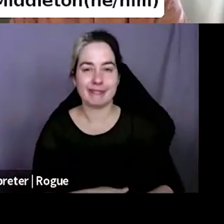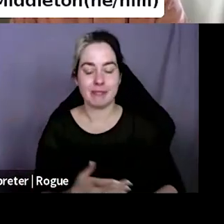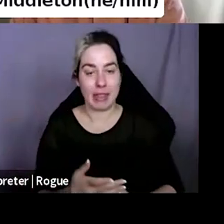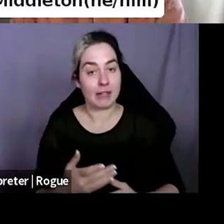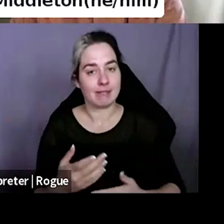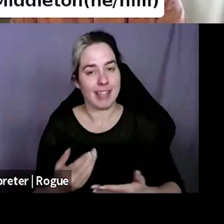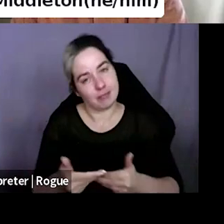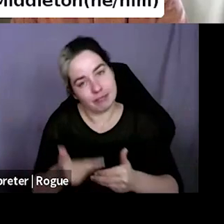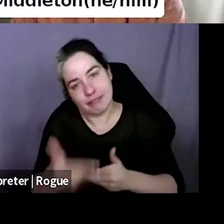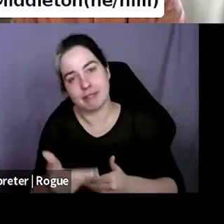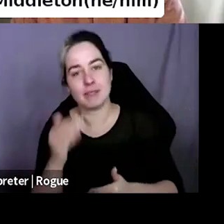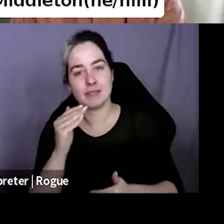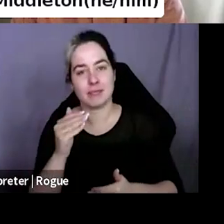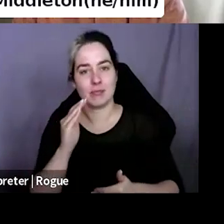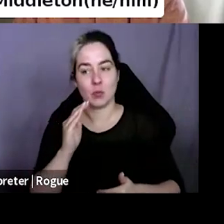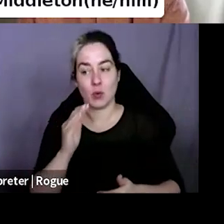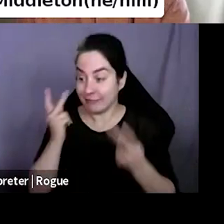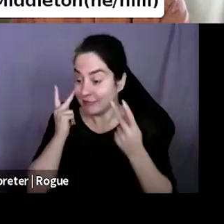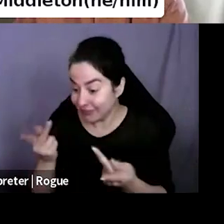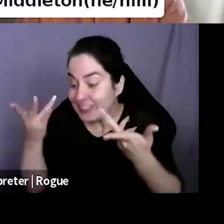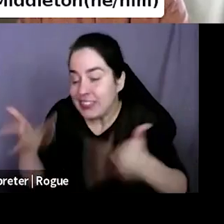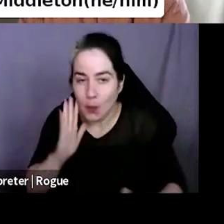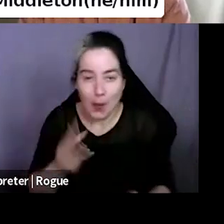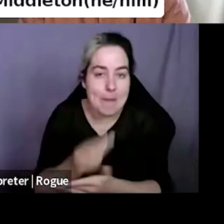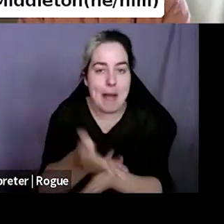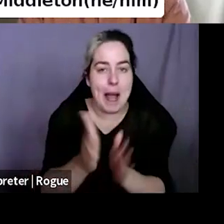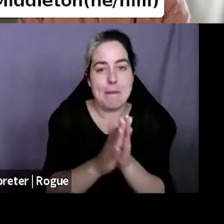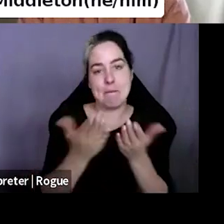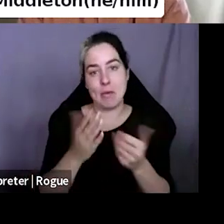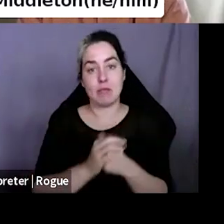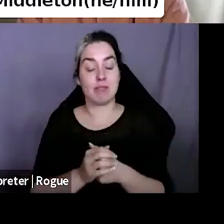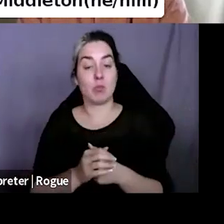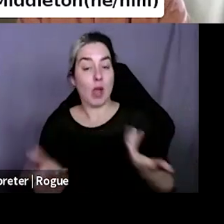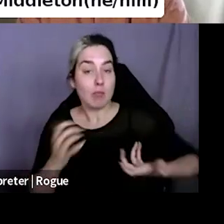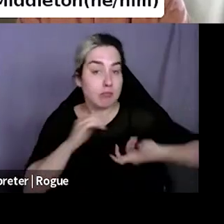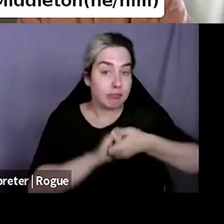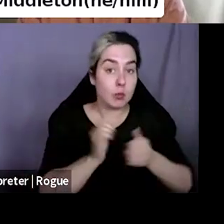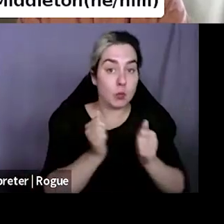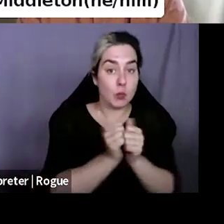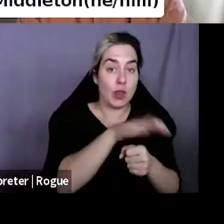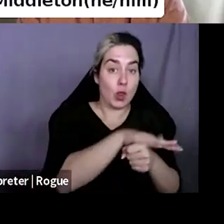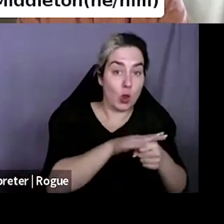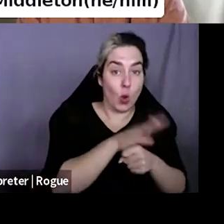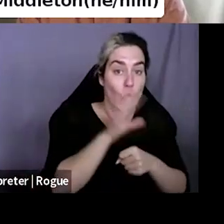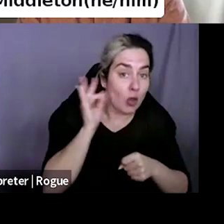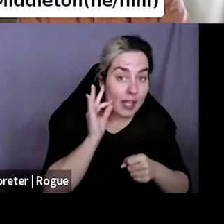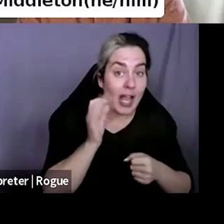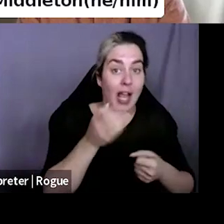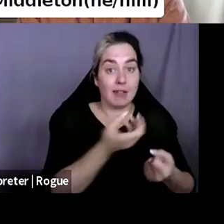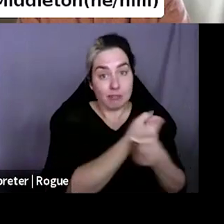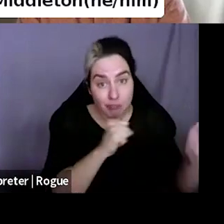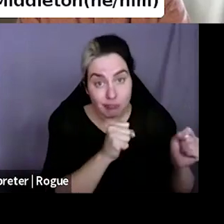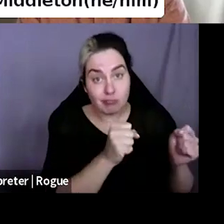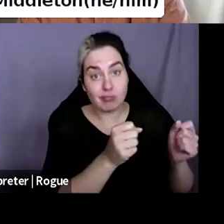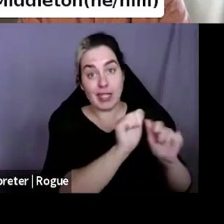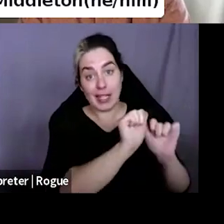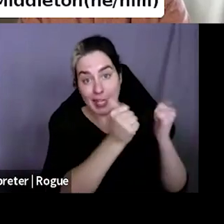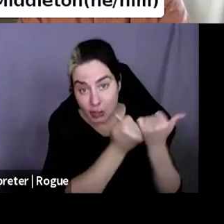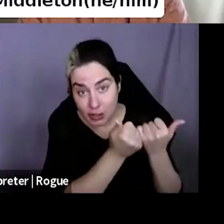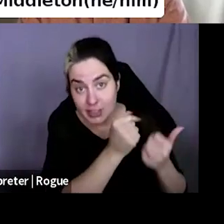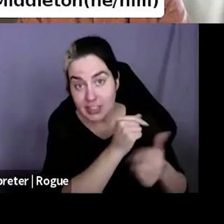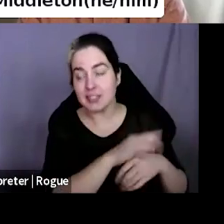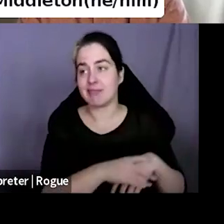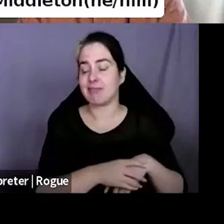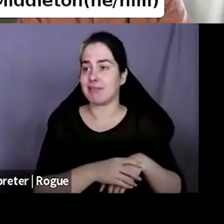work with some of the local cat rescue places. Um, we've done fundraisers for, um, all kinds of stuff